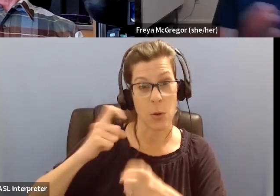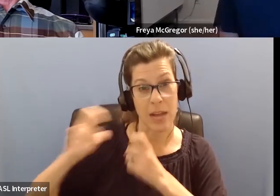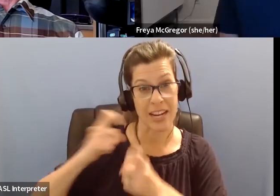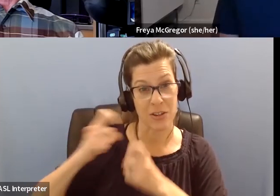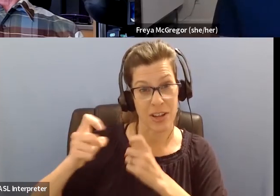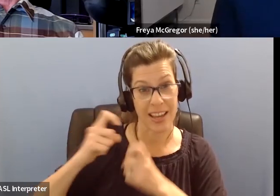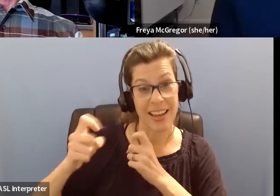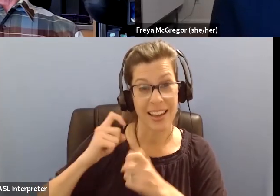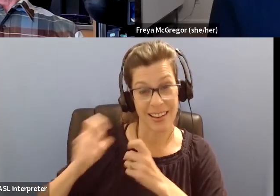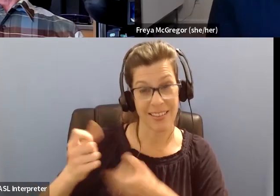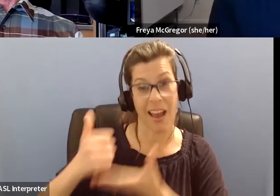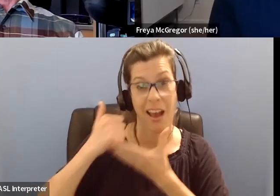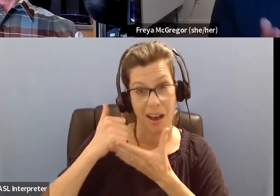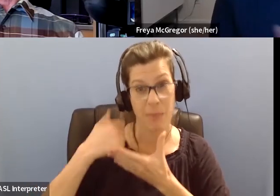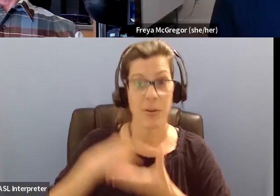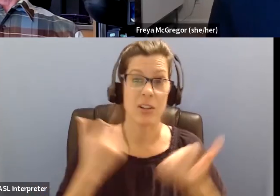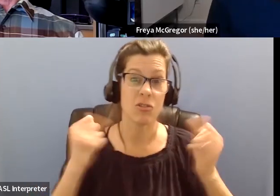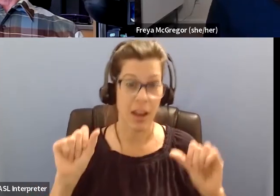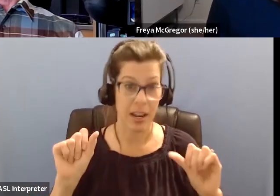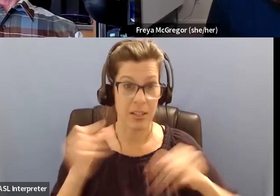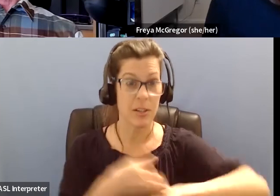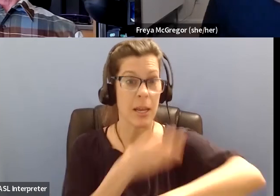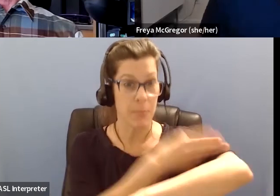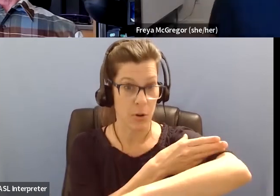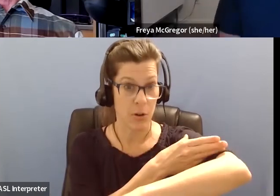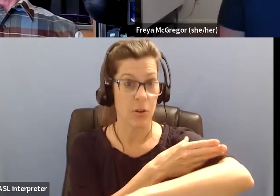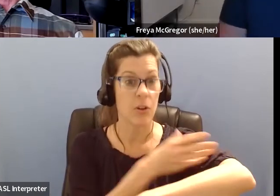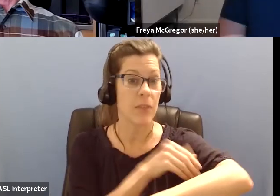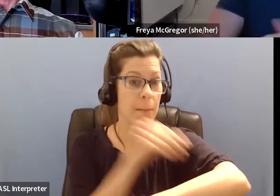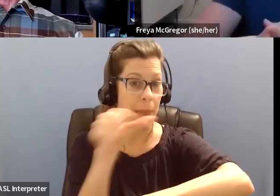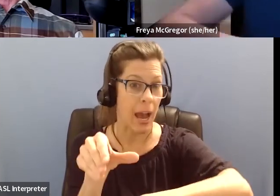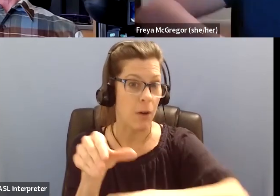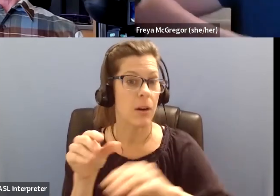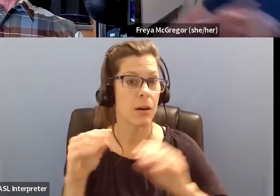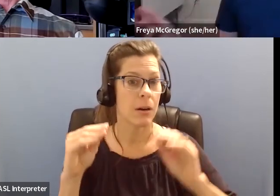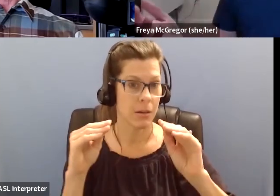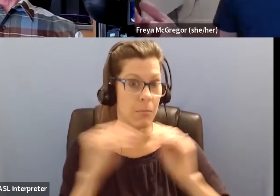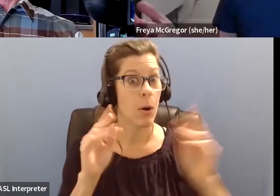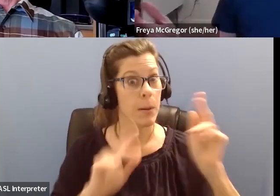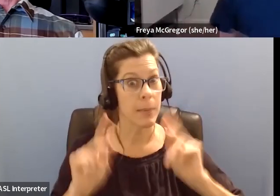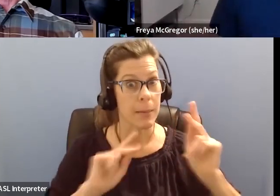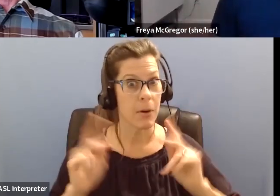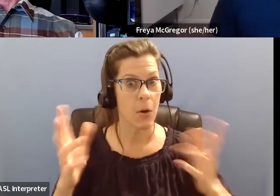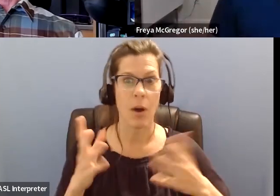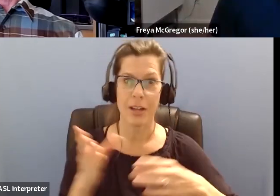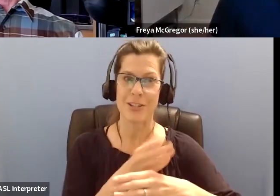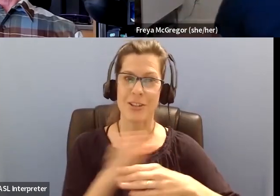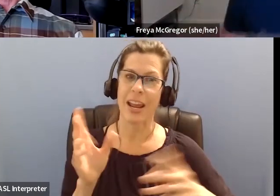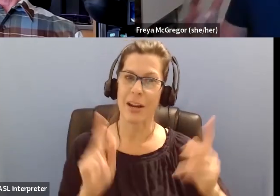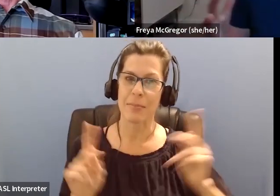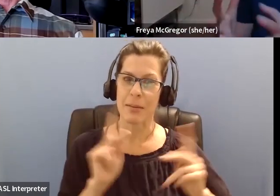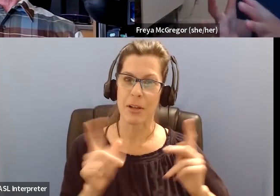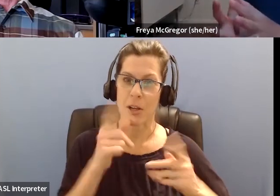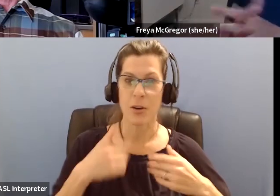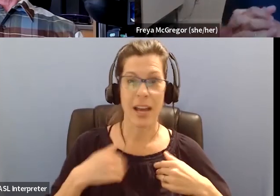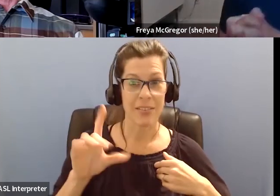address the physical accessibility of birding locations. We're trying to help empower a more welcoming and inclusive birding community. And we're trying to share the joys of birding with people who have disabilities